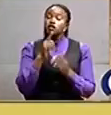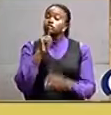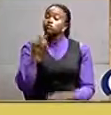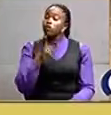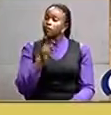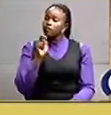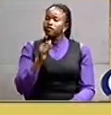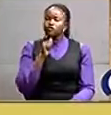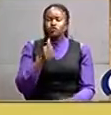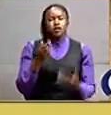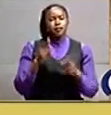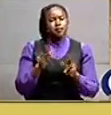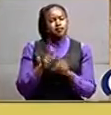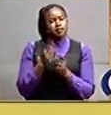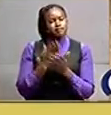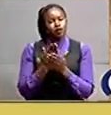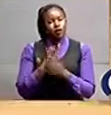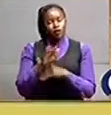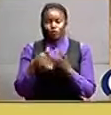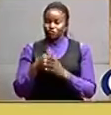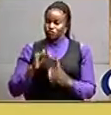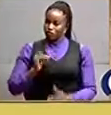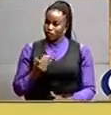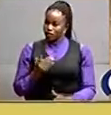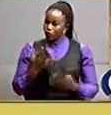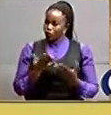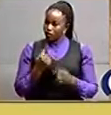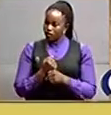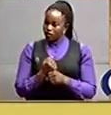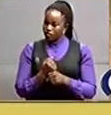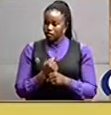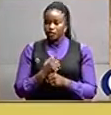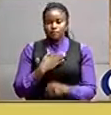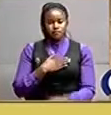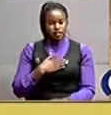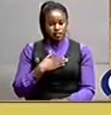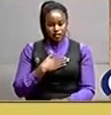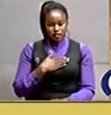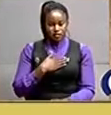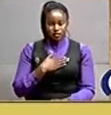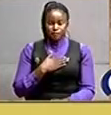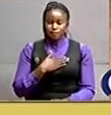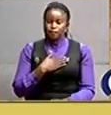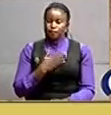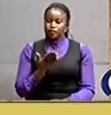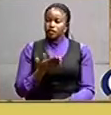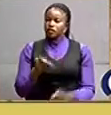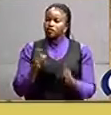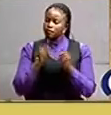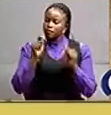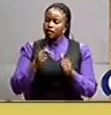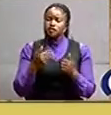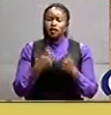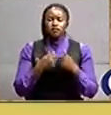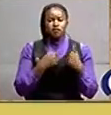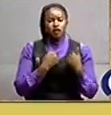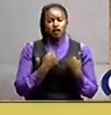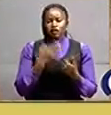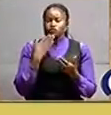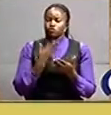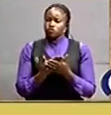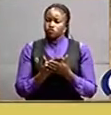urge to all ladies all girls that please who can have the heart of doing such a thing